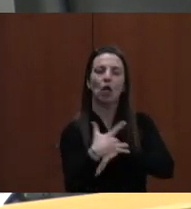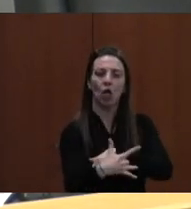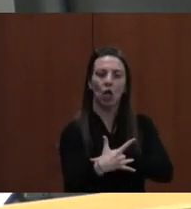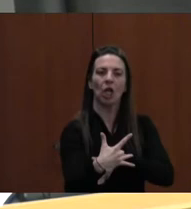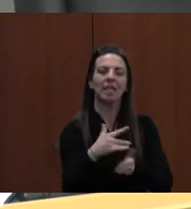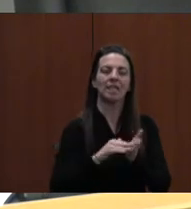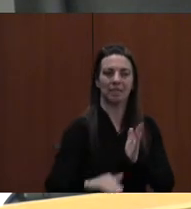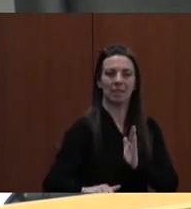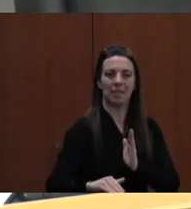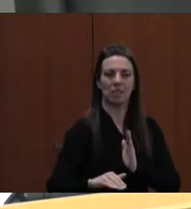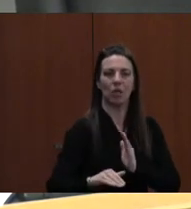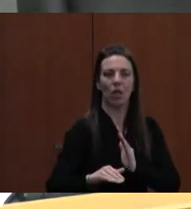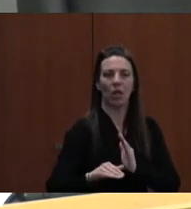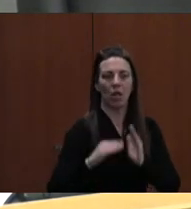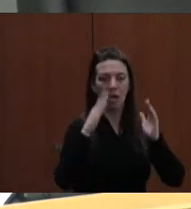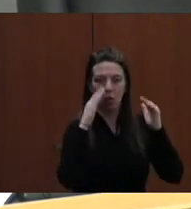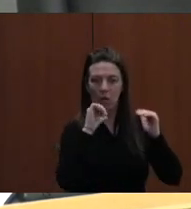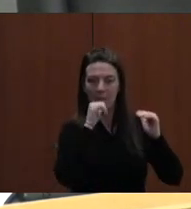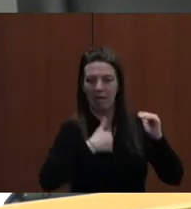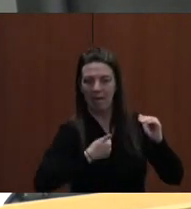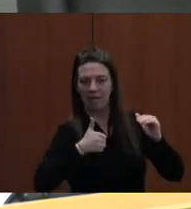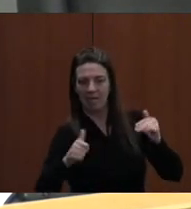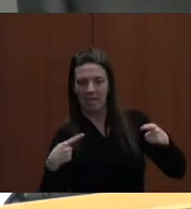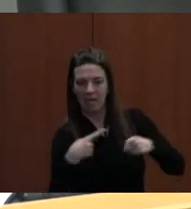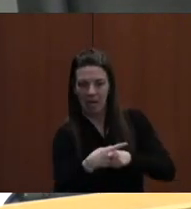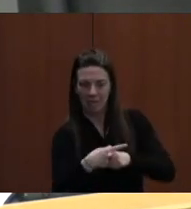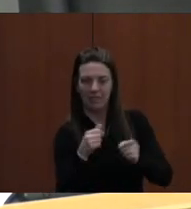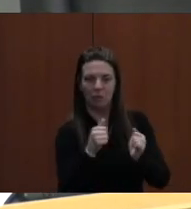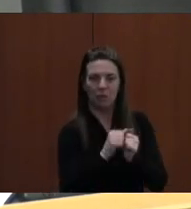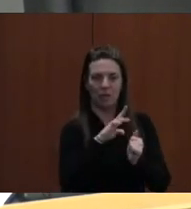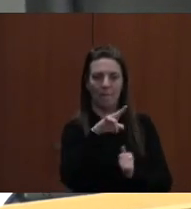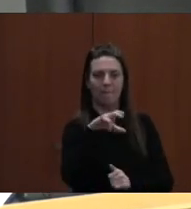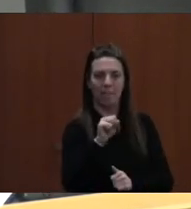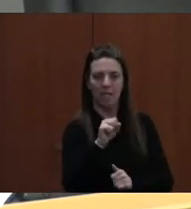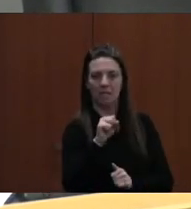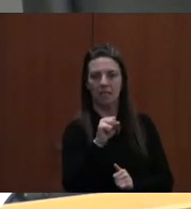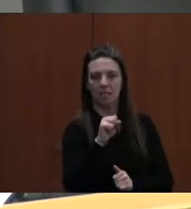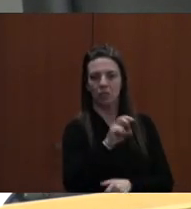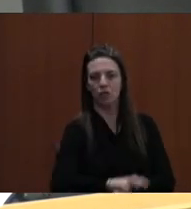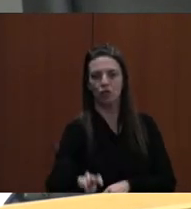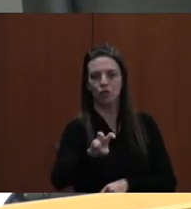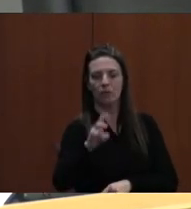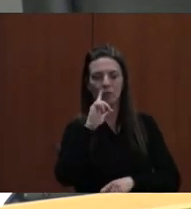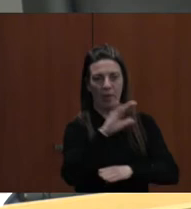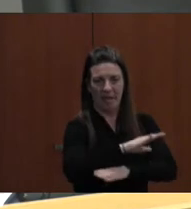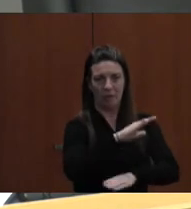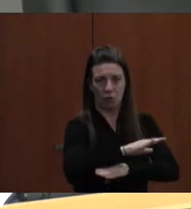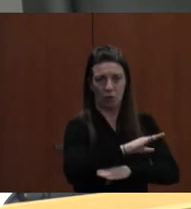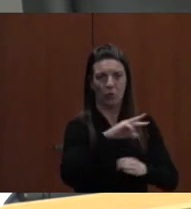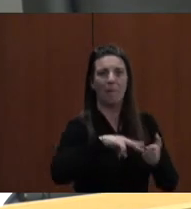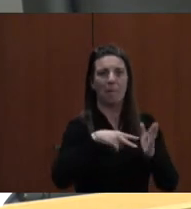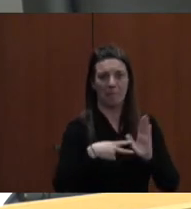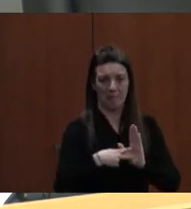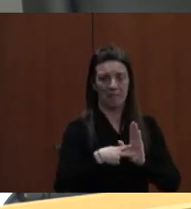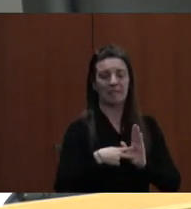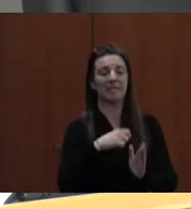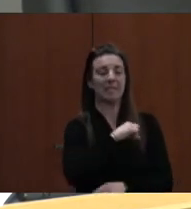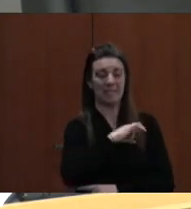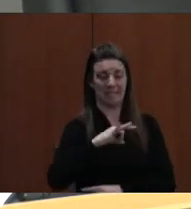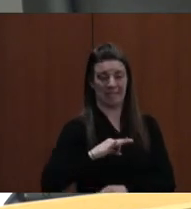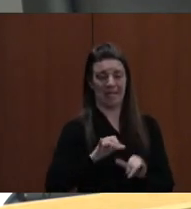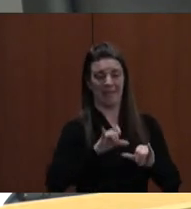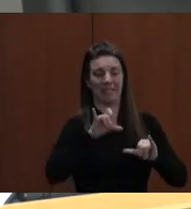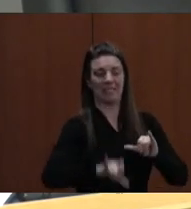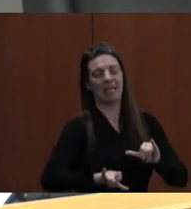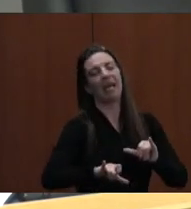TO AVOID ANY CONFLICT WITH BUS ROUTING FOR THE AFTERNOON. STAFF'S TIME WOULD BE FOR PLANNING TIME THE